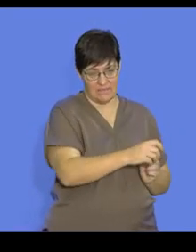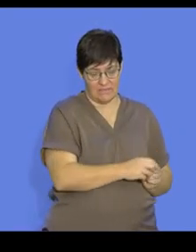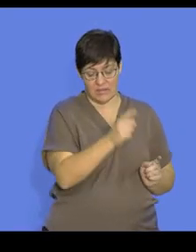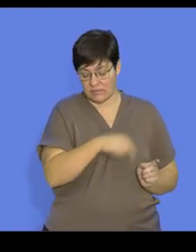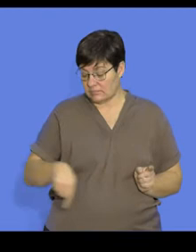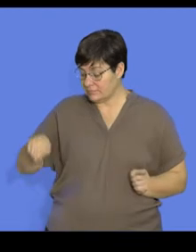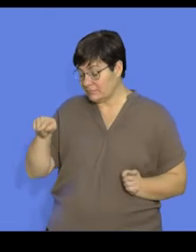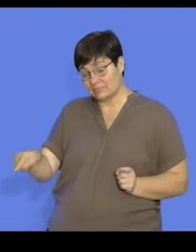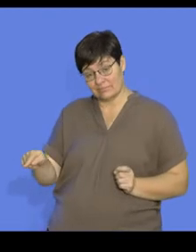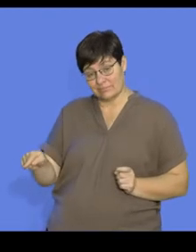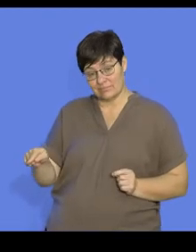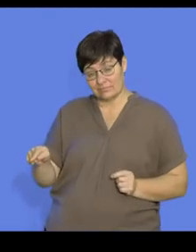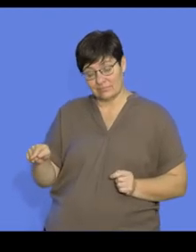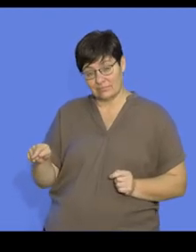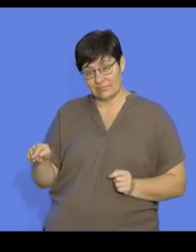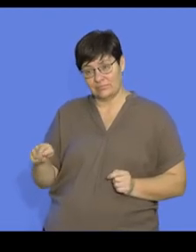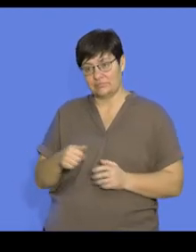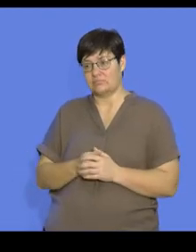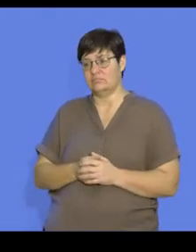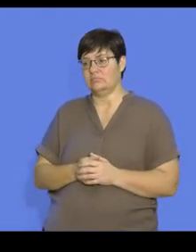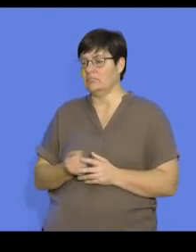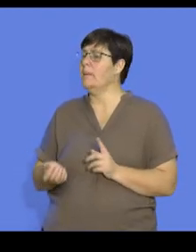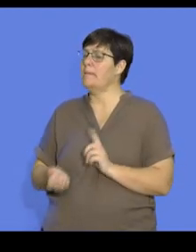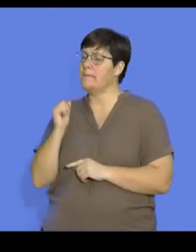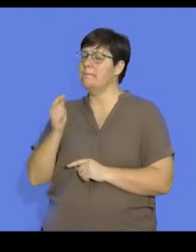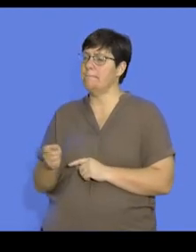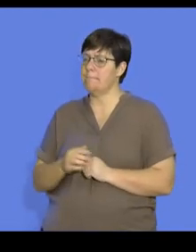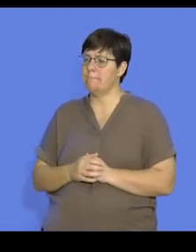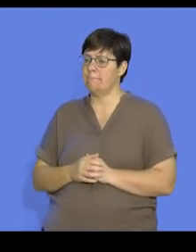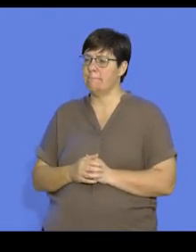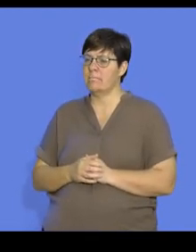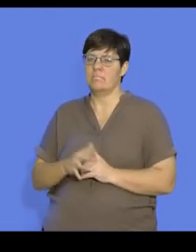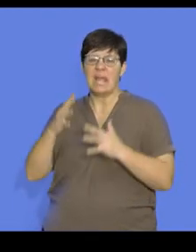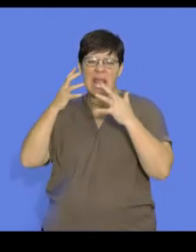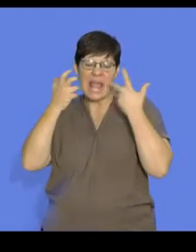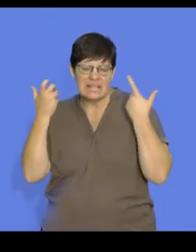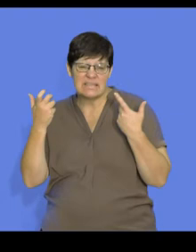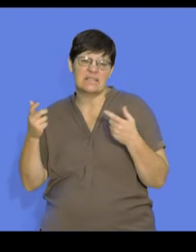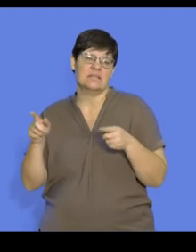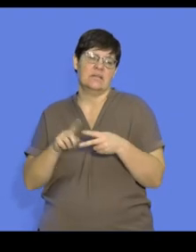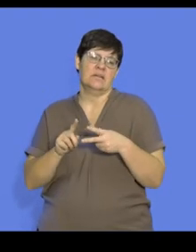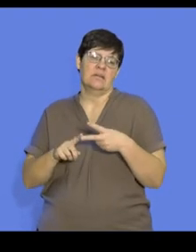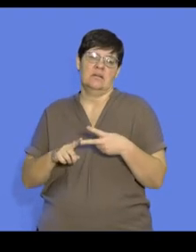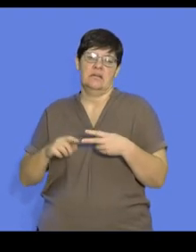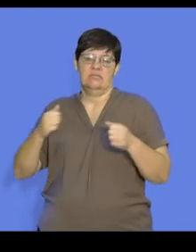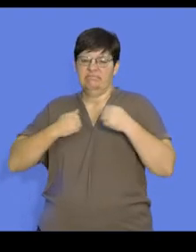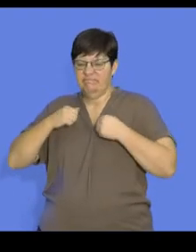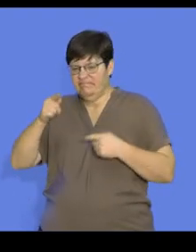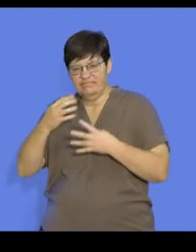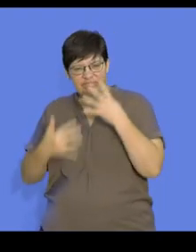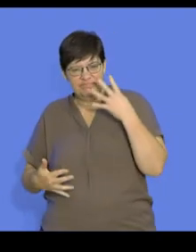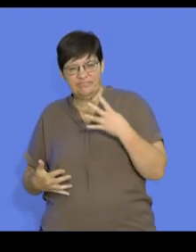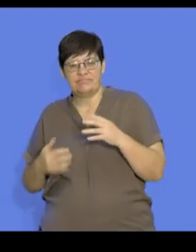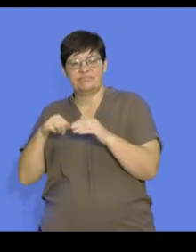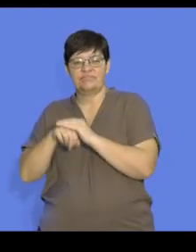compare that to the other end of the spectrum, you'll find that some of our larger cats and larger primates